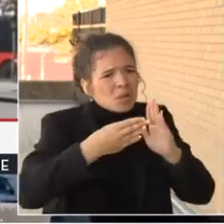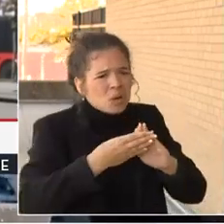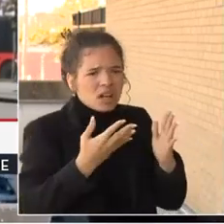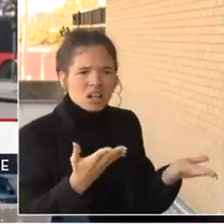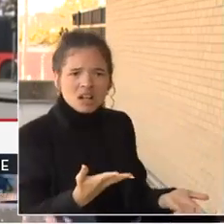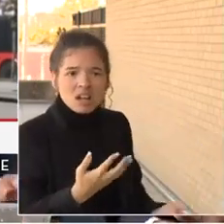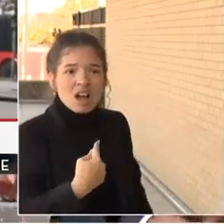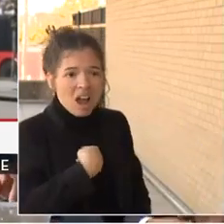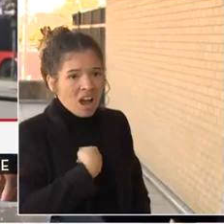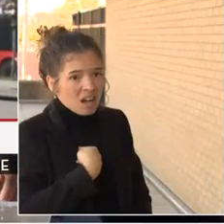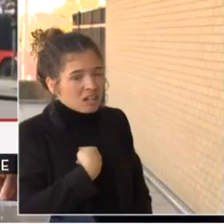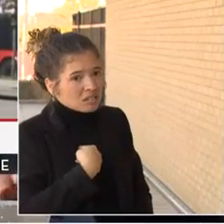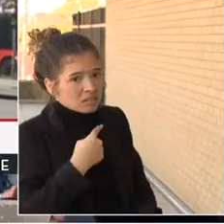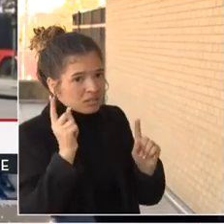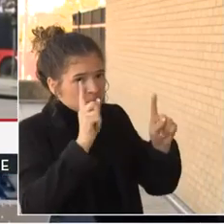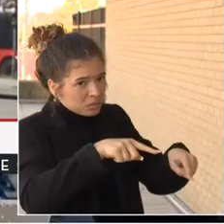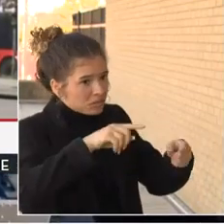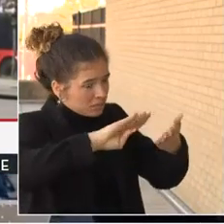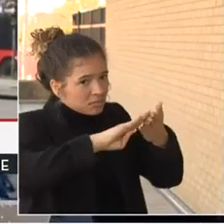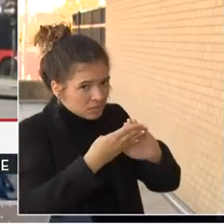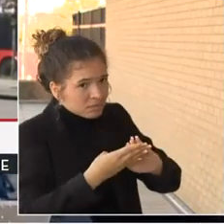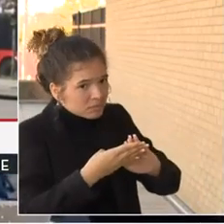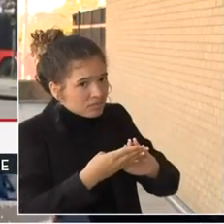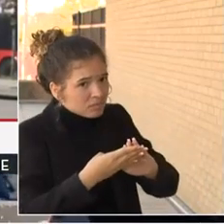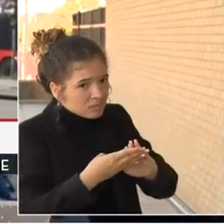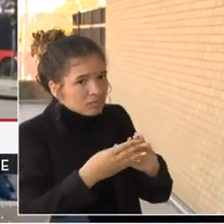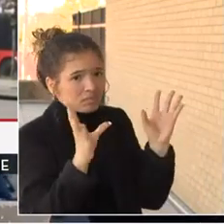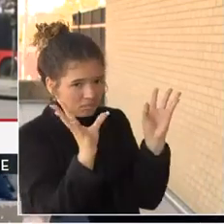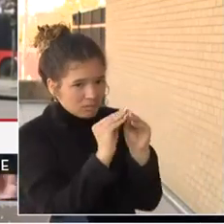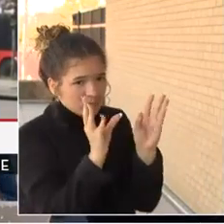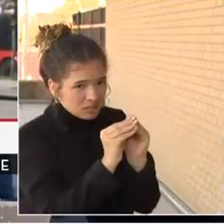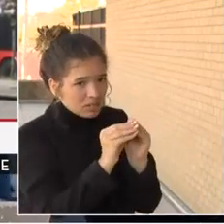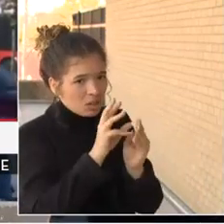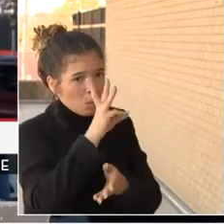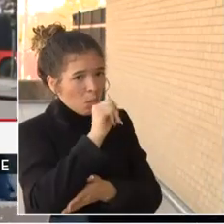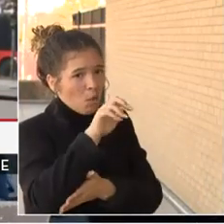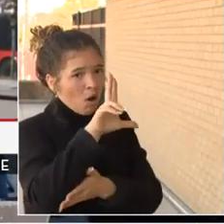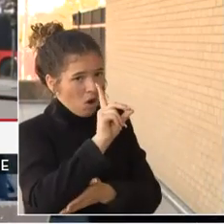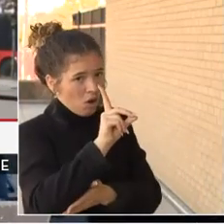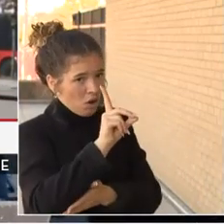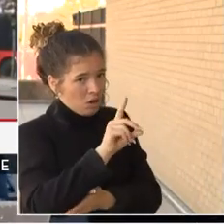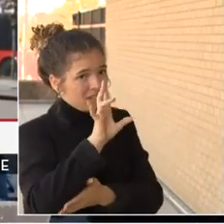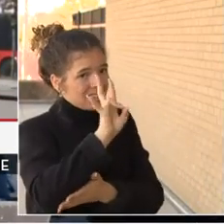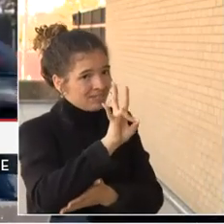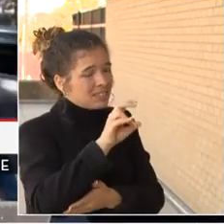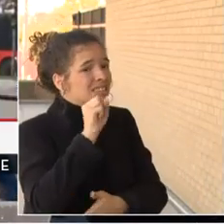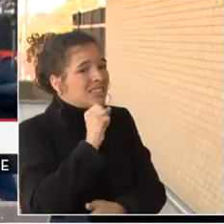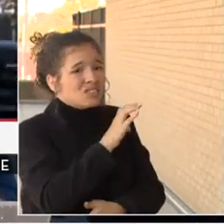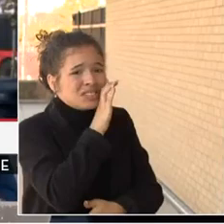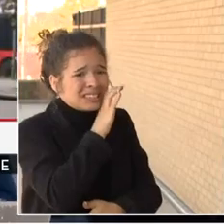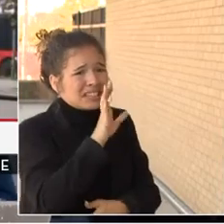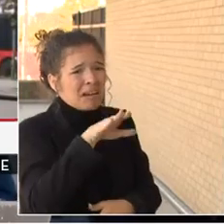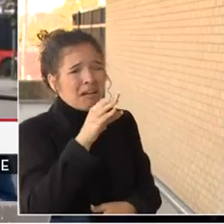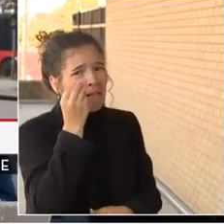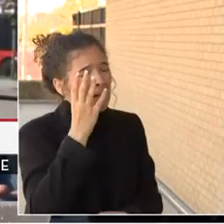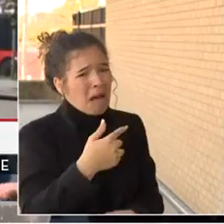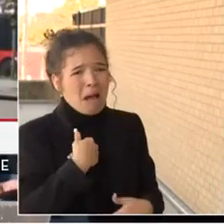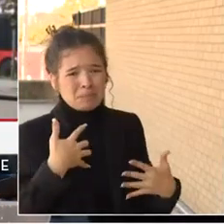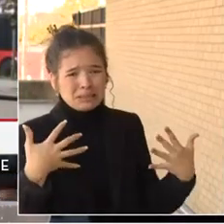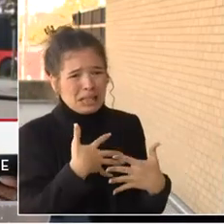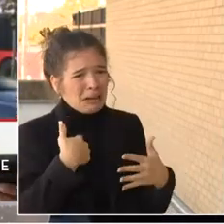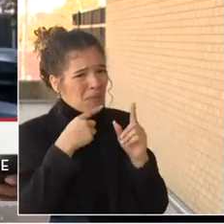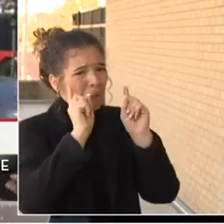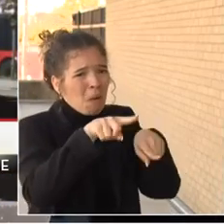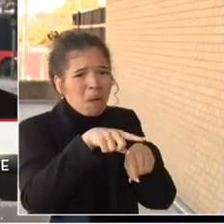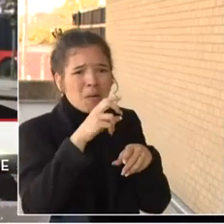7 where a lady told me she didn't want to get on the bus. We can't have our seniors not want to get on the bus. So we have to be real clear